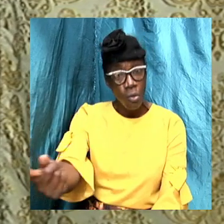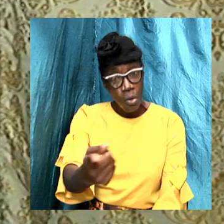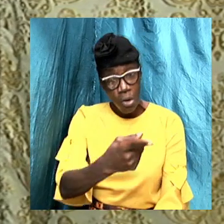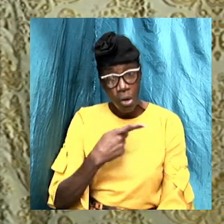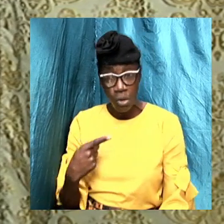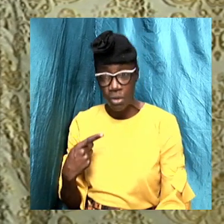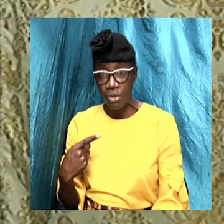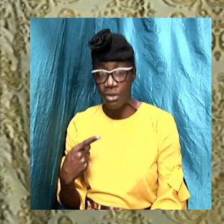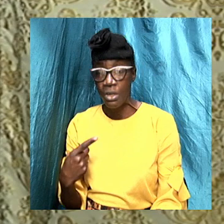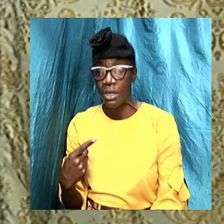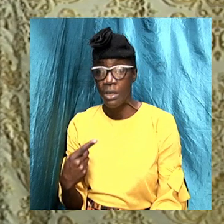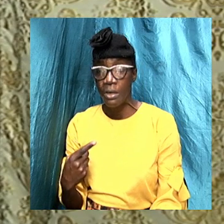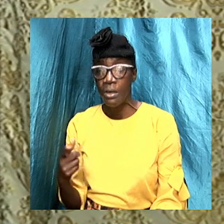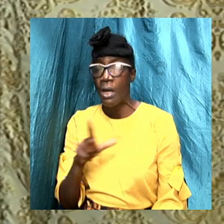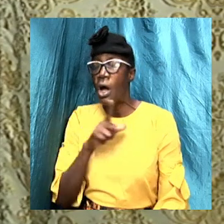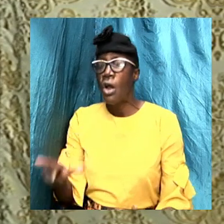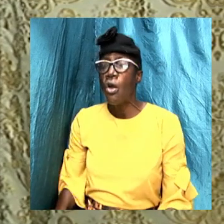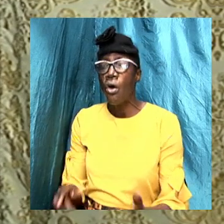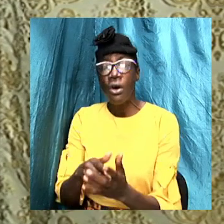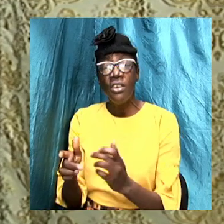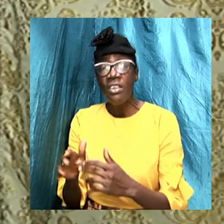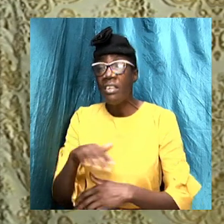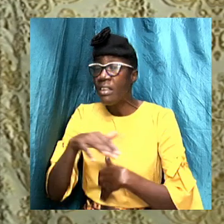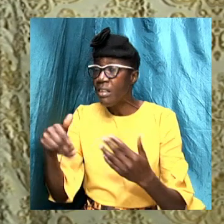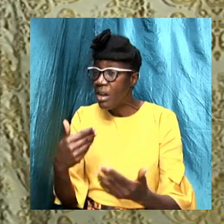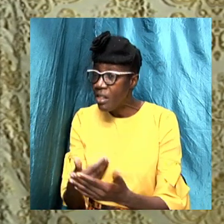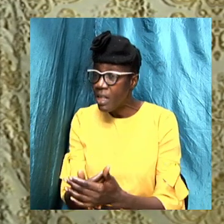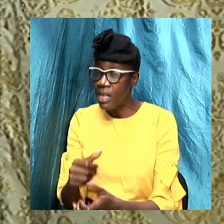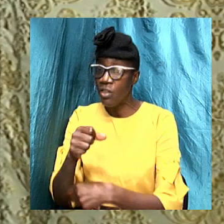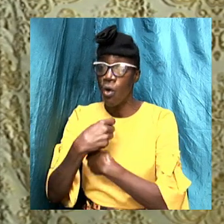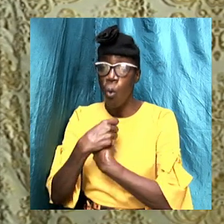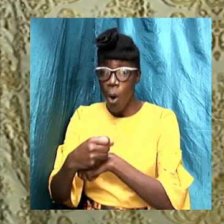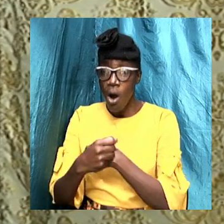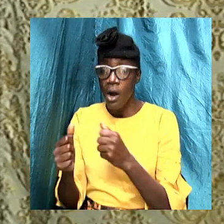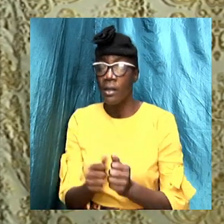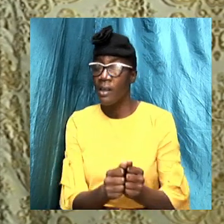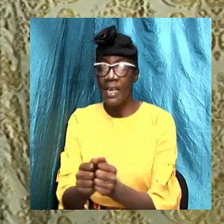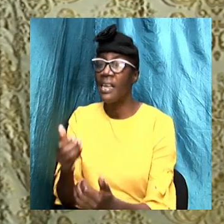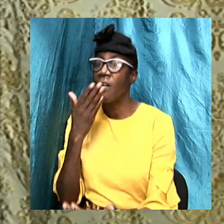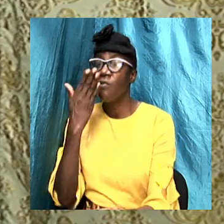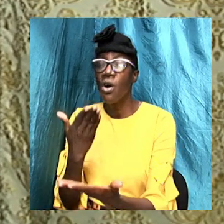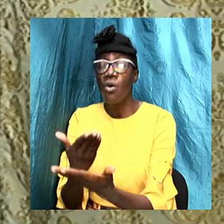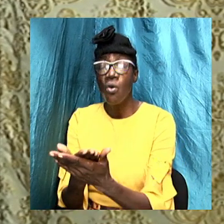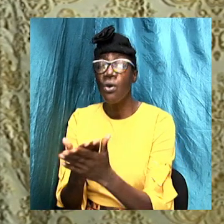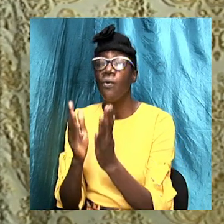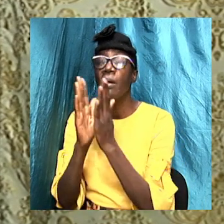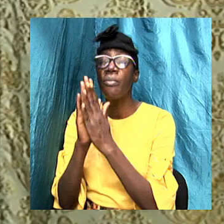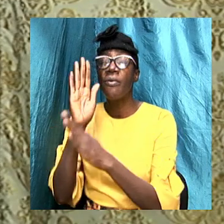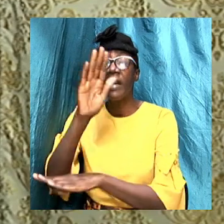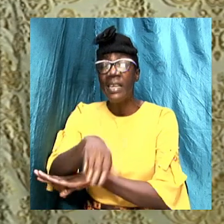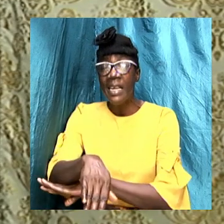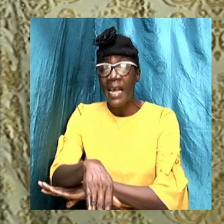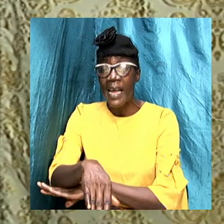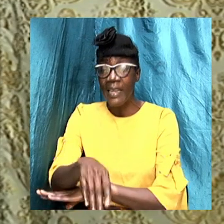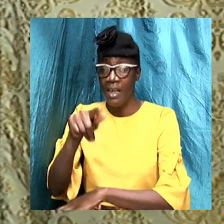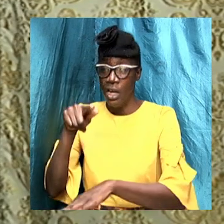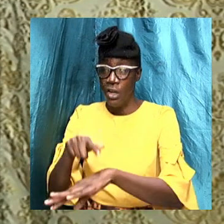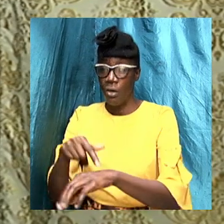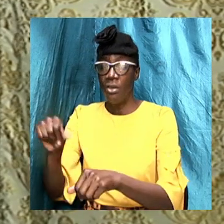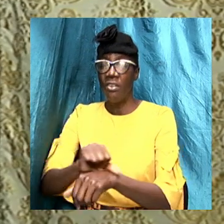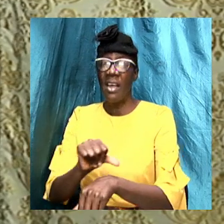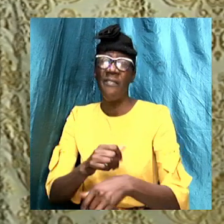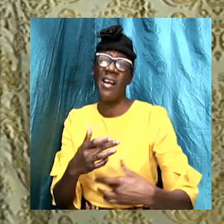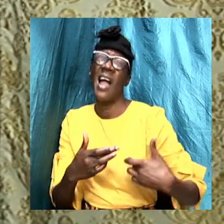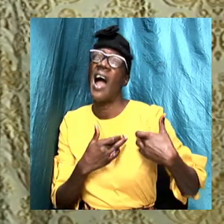Lord Jesus, all things work together for good. And we pray tonight, Lord Jesus, that you will touch every heart,